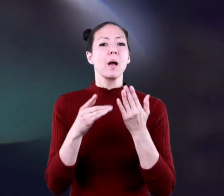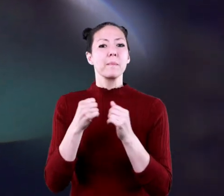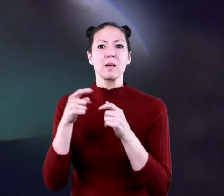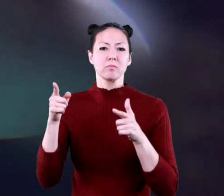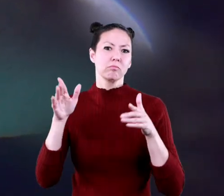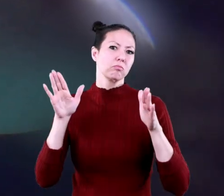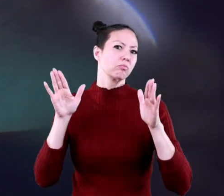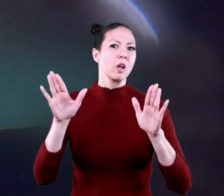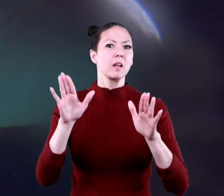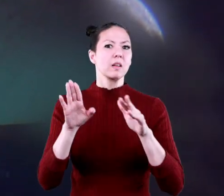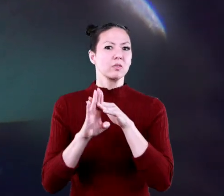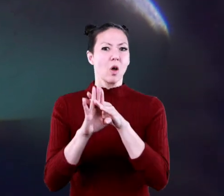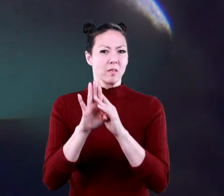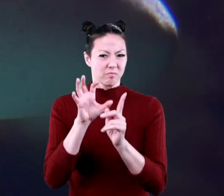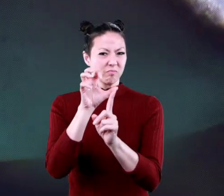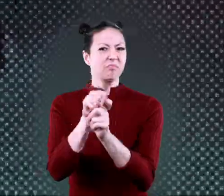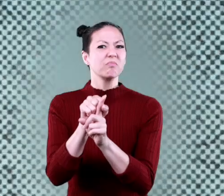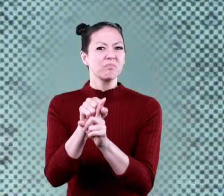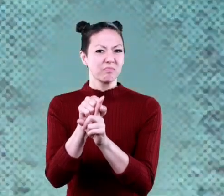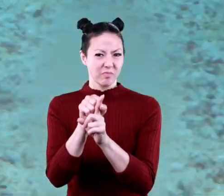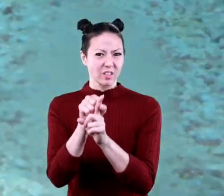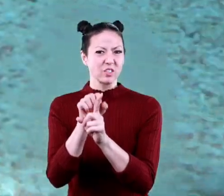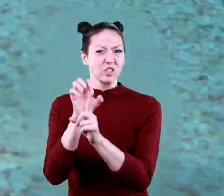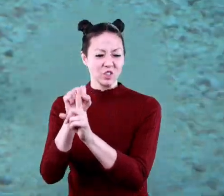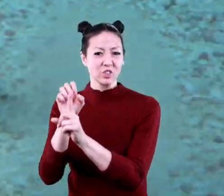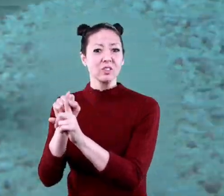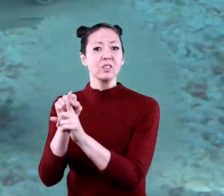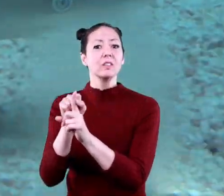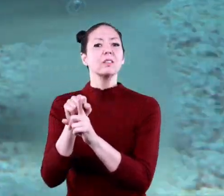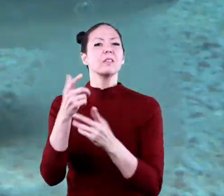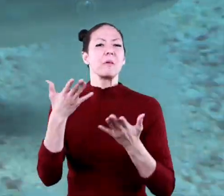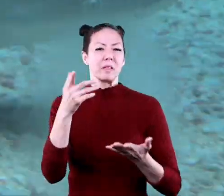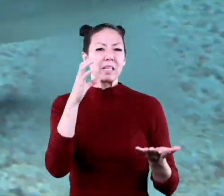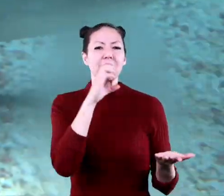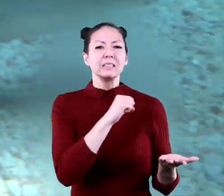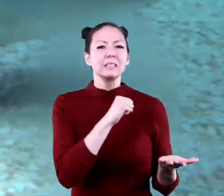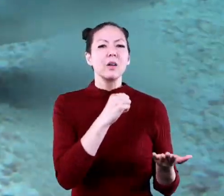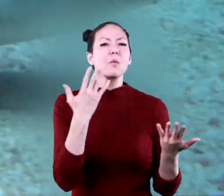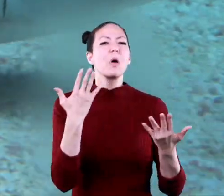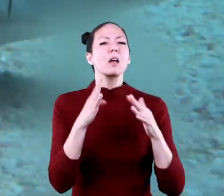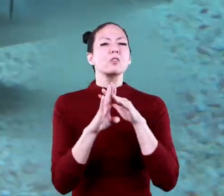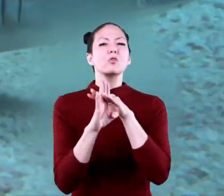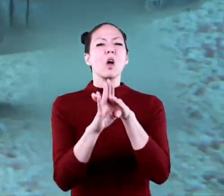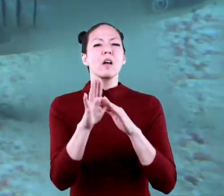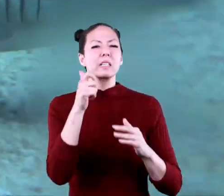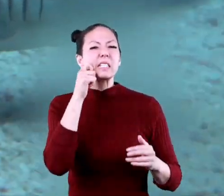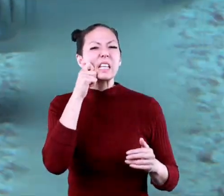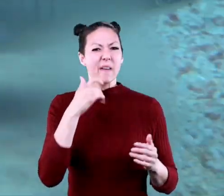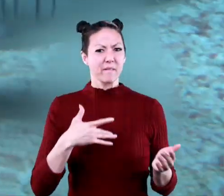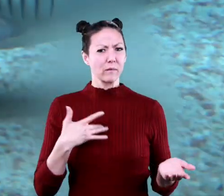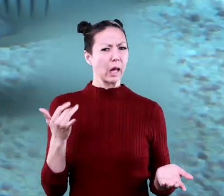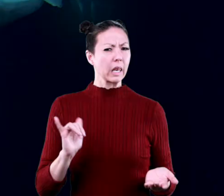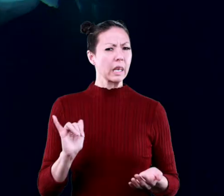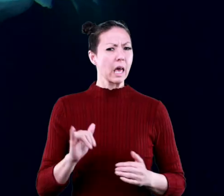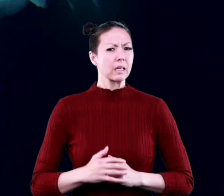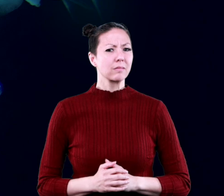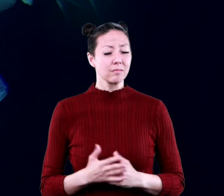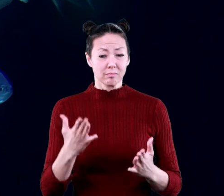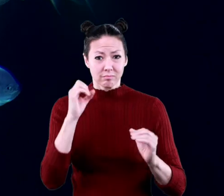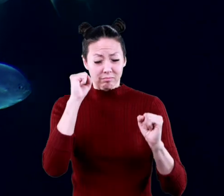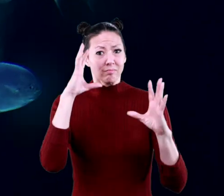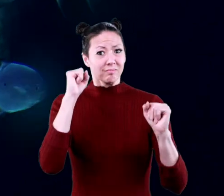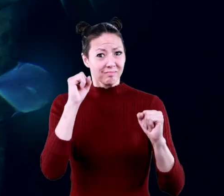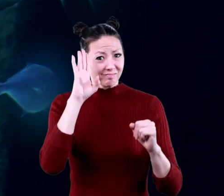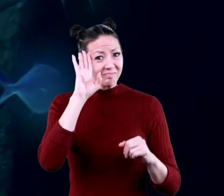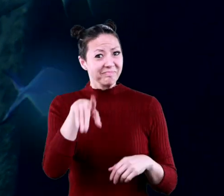such great predators. If you had to guess, what do you think shark skin feels like? You might